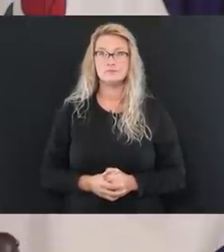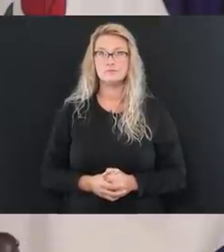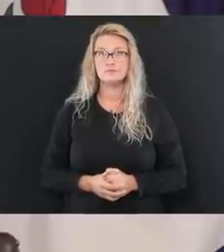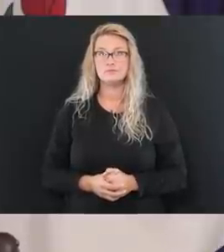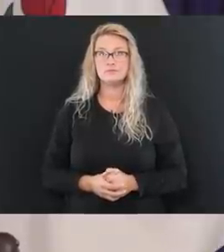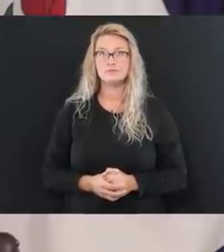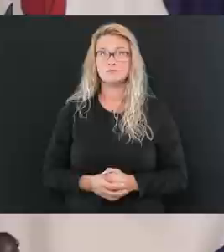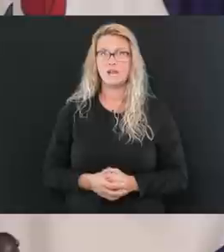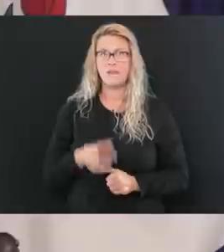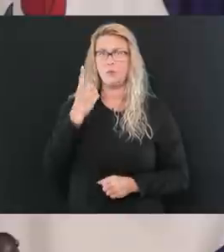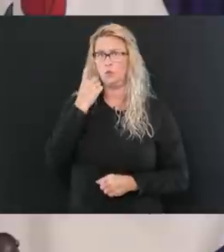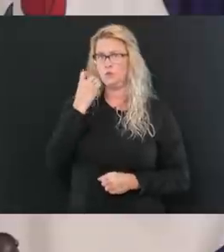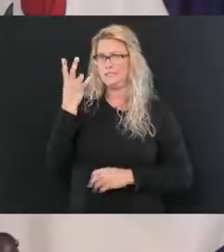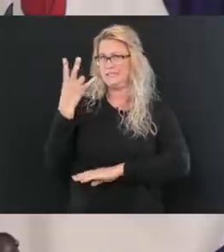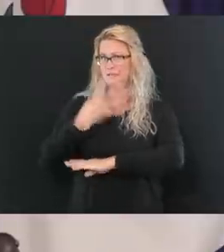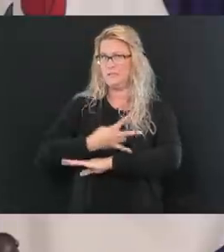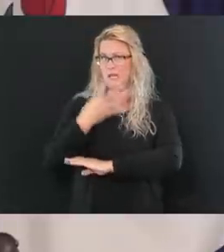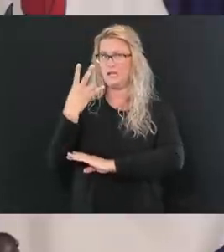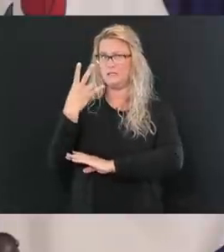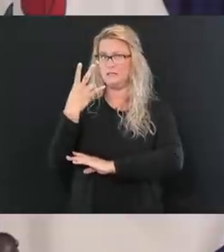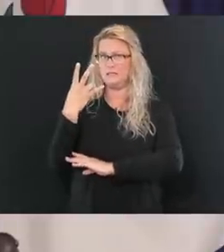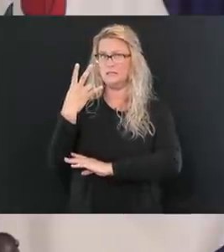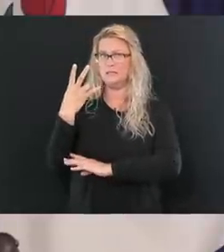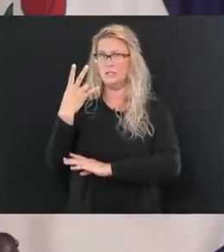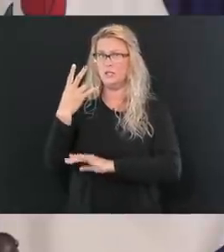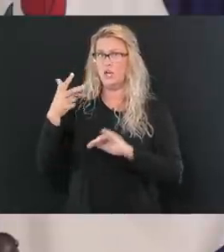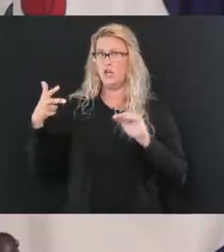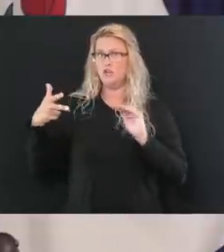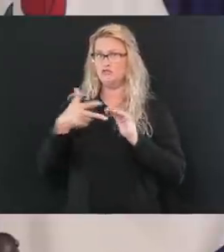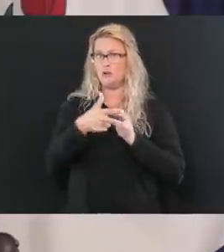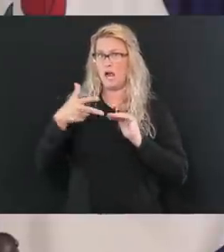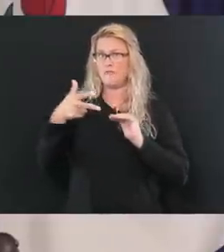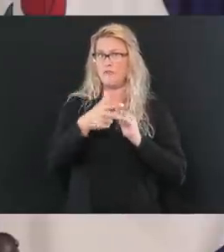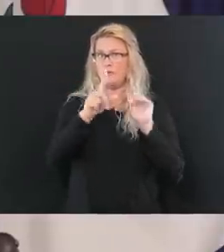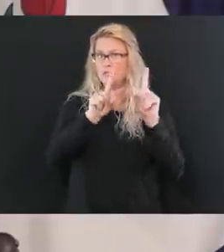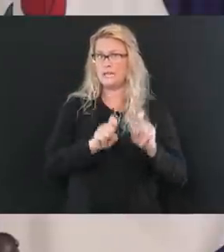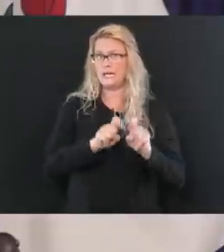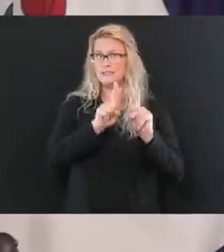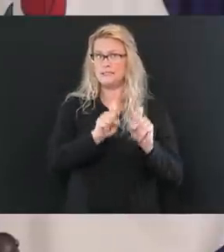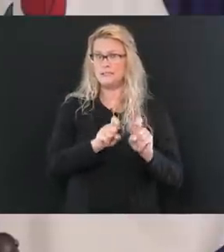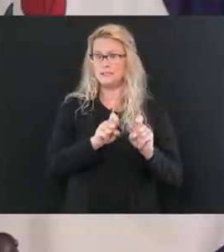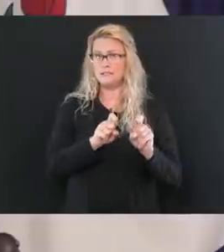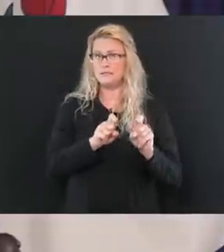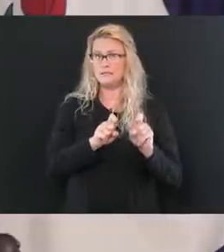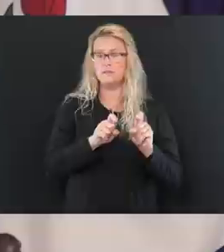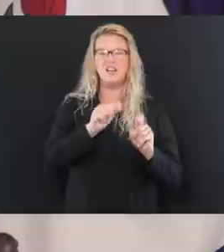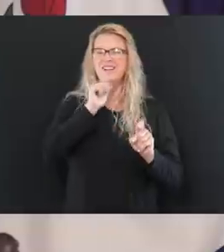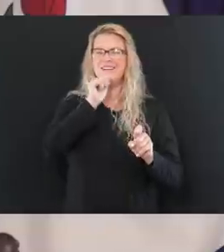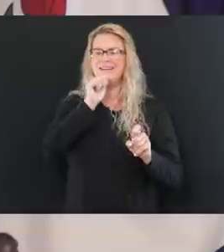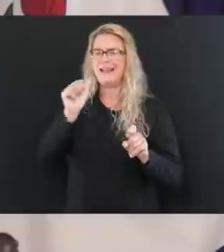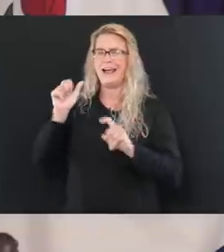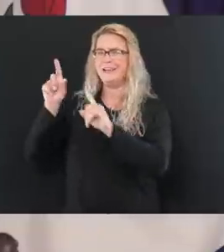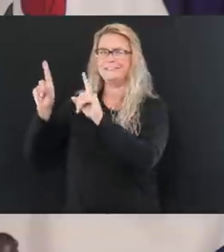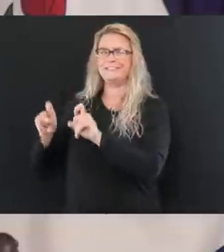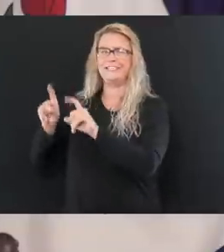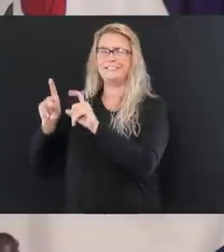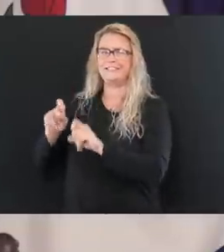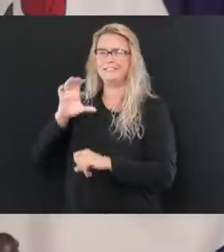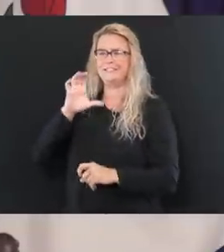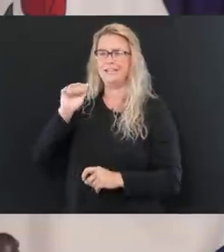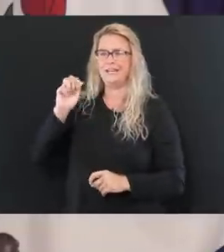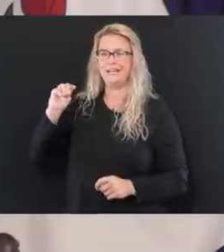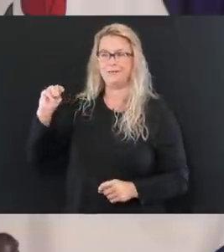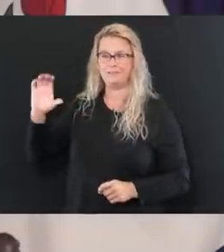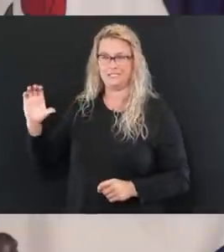days, on the drive-through testing that has been done, not the testing that's been done at CMAC,